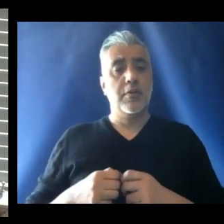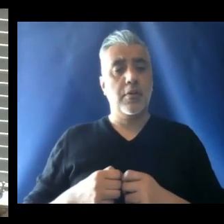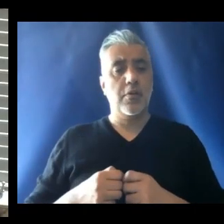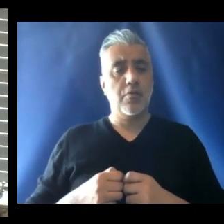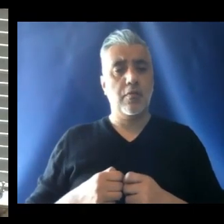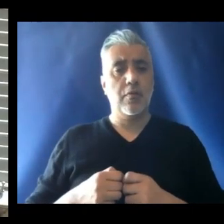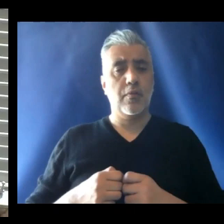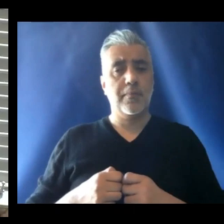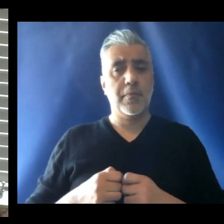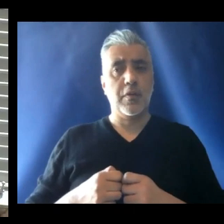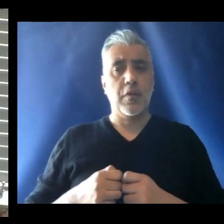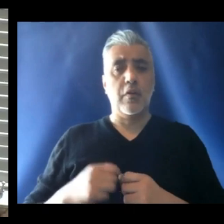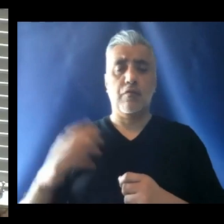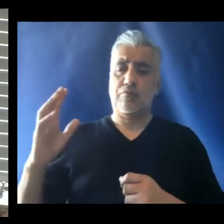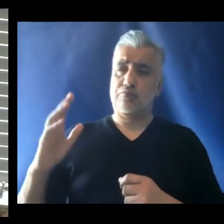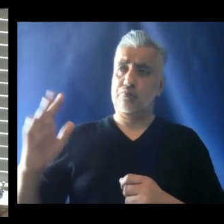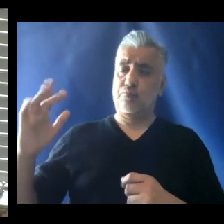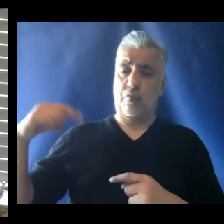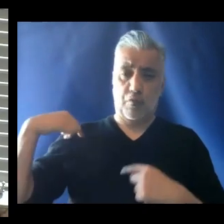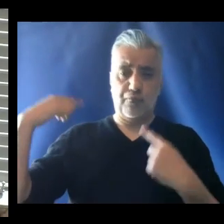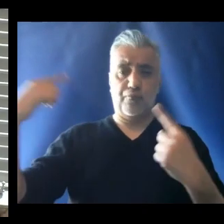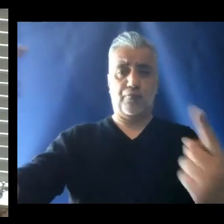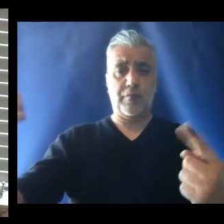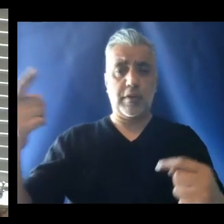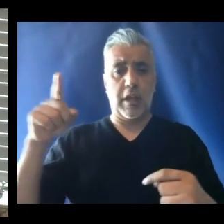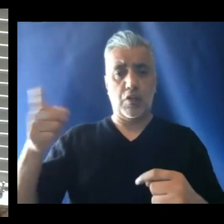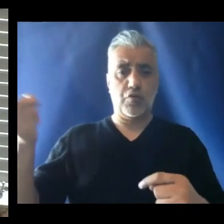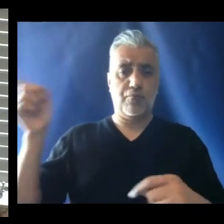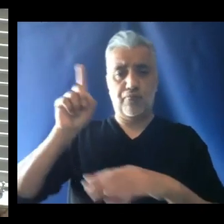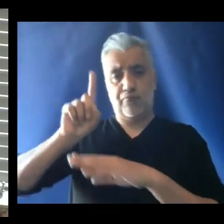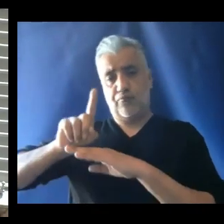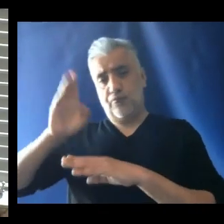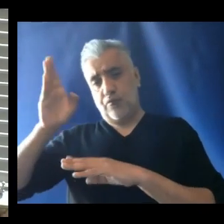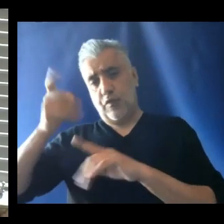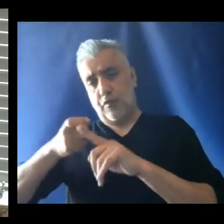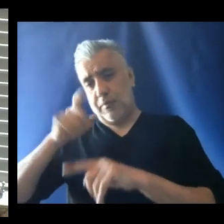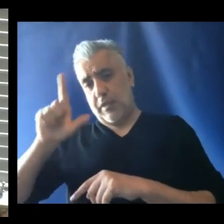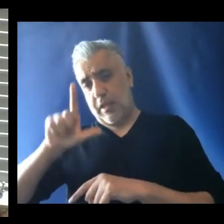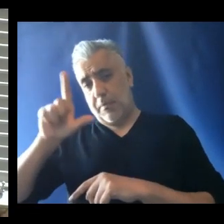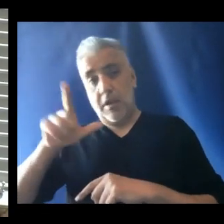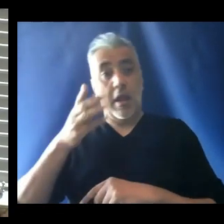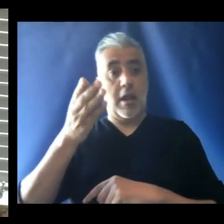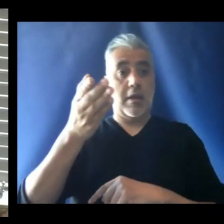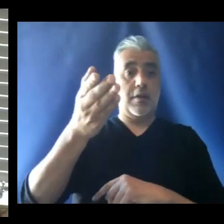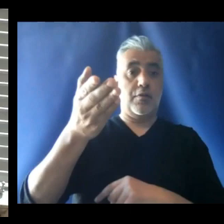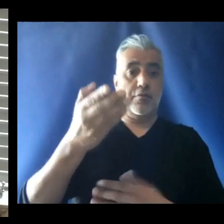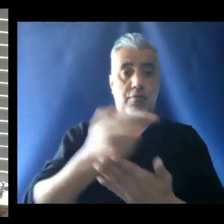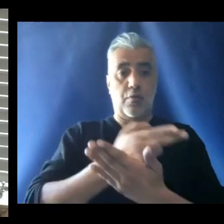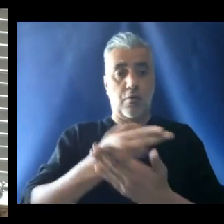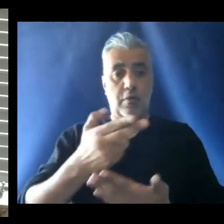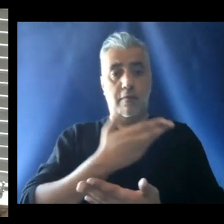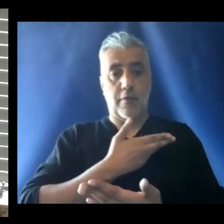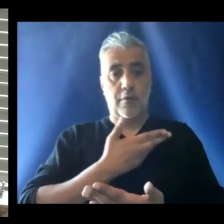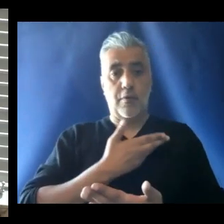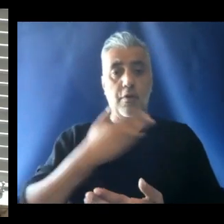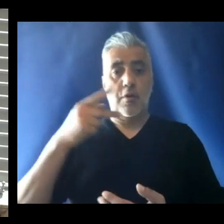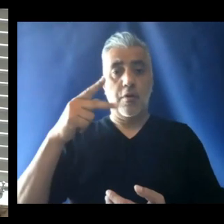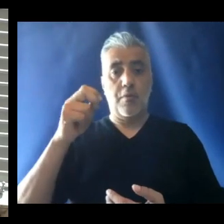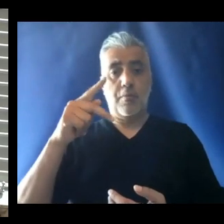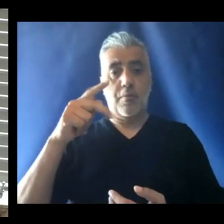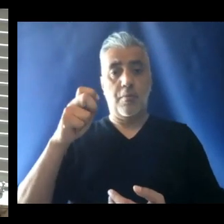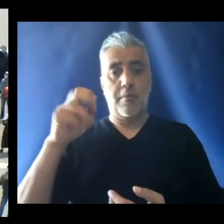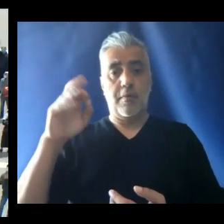to present the angels from his library. And there is the Holy Father, Pope Francis.